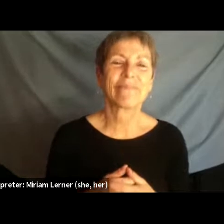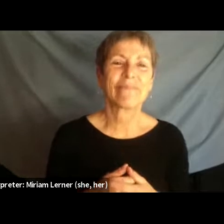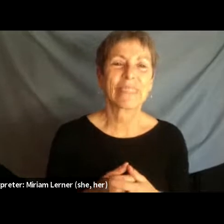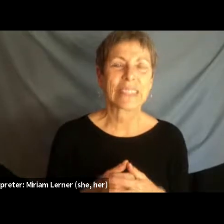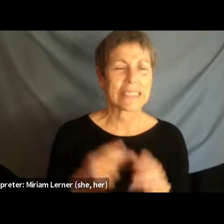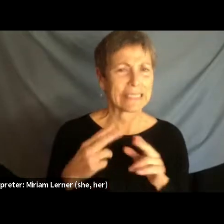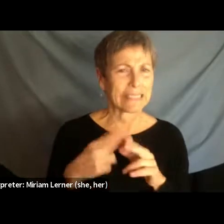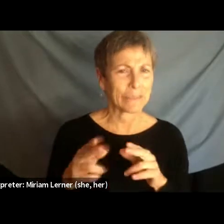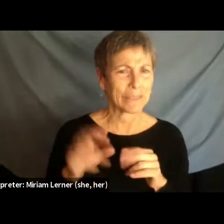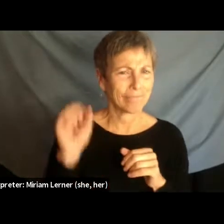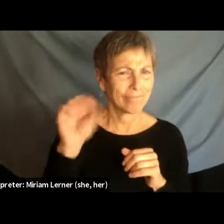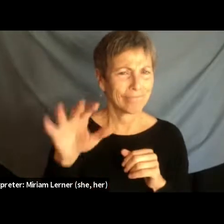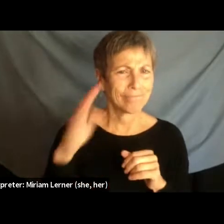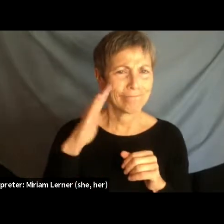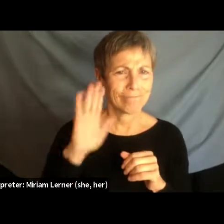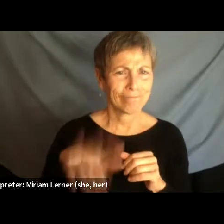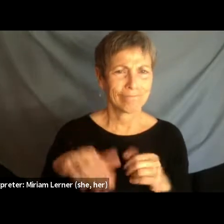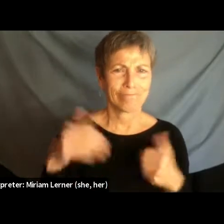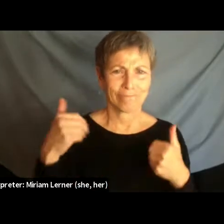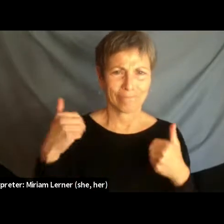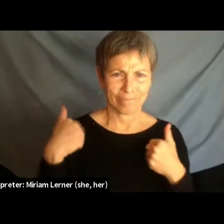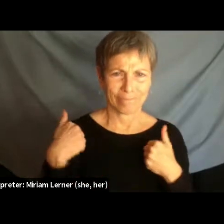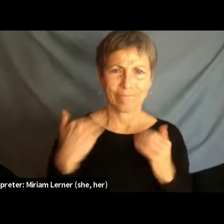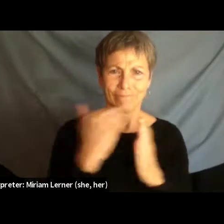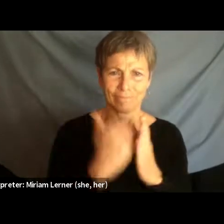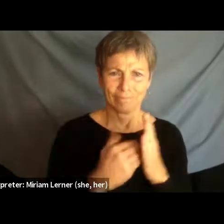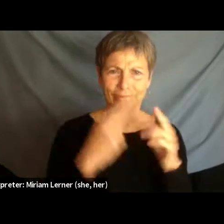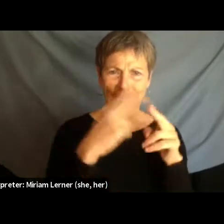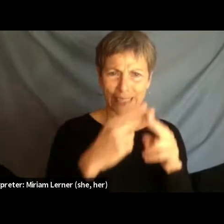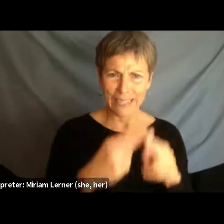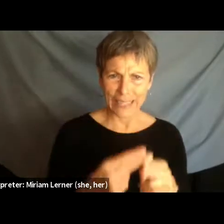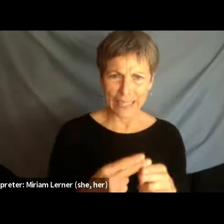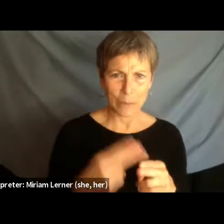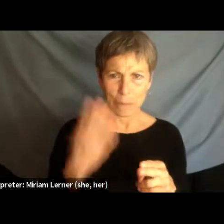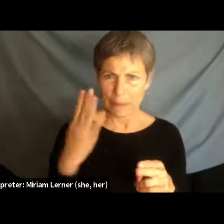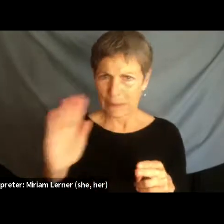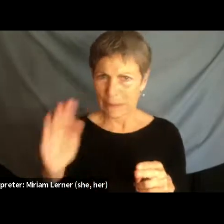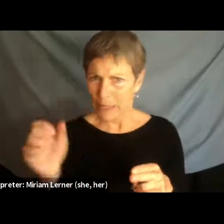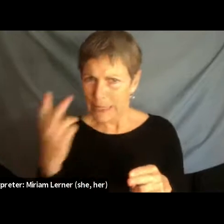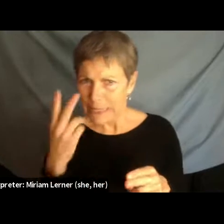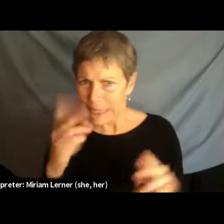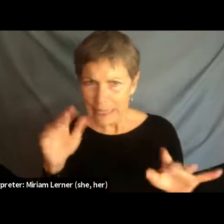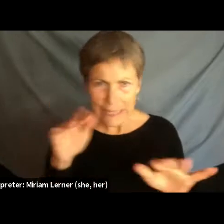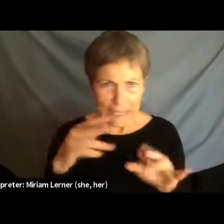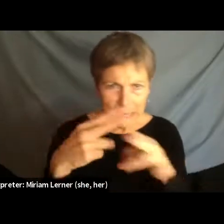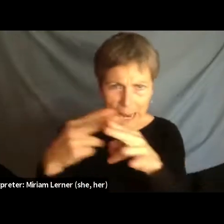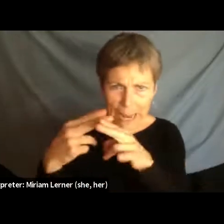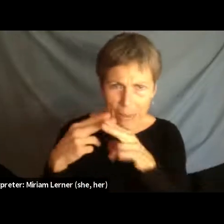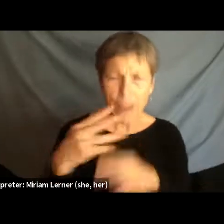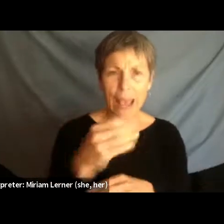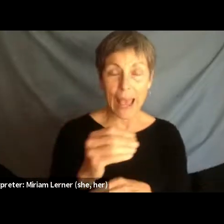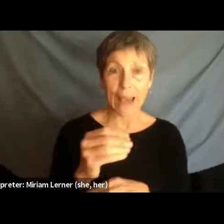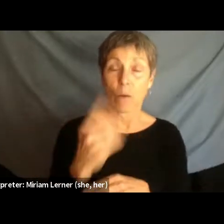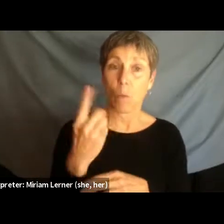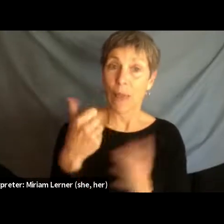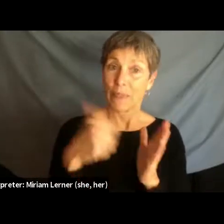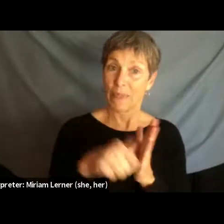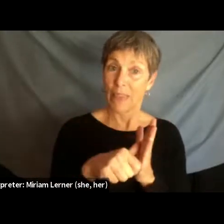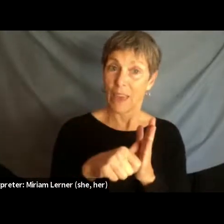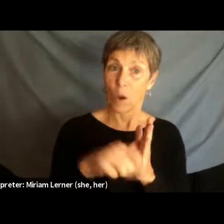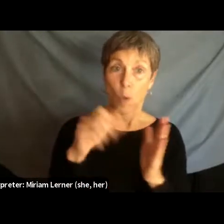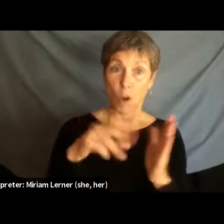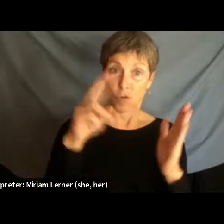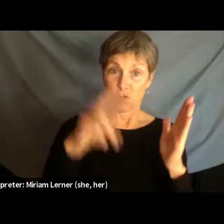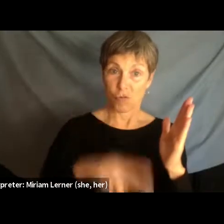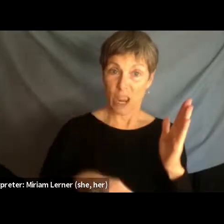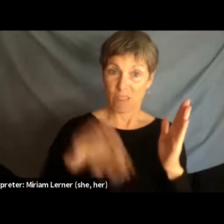briefly, so there's our lineup that everyone has been able to see, but additionally, we have a letter that I'm going to briefly read